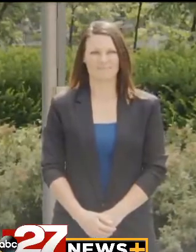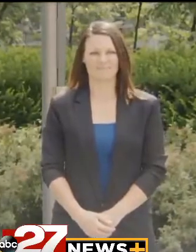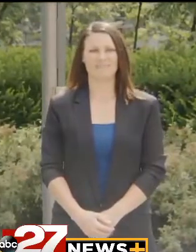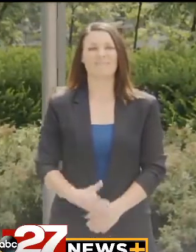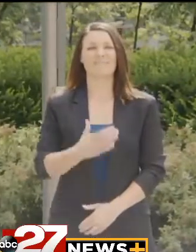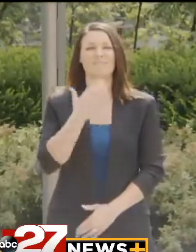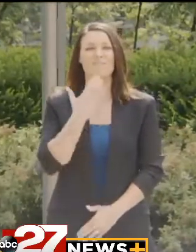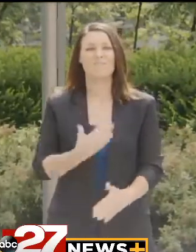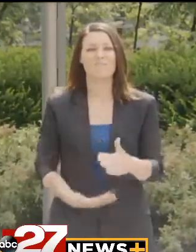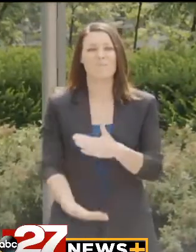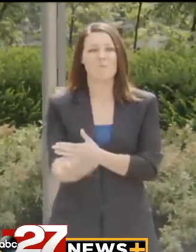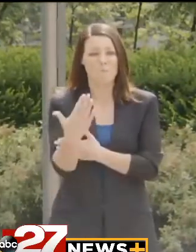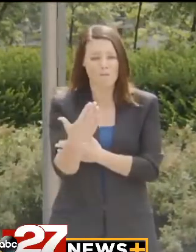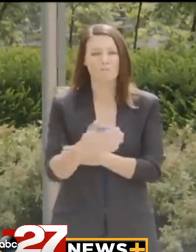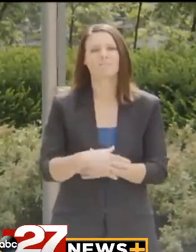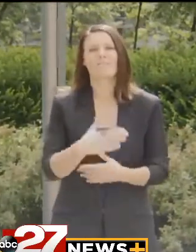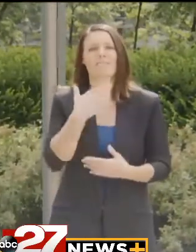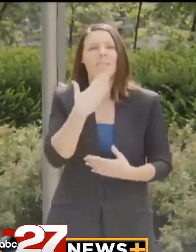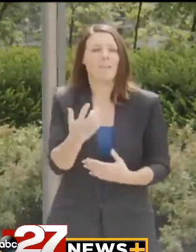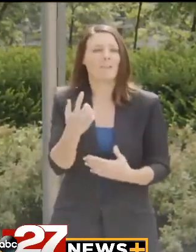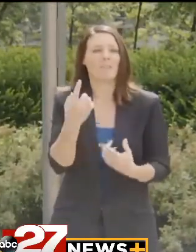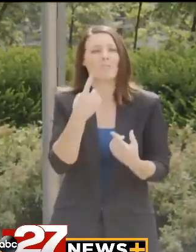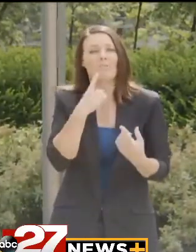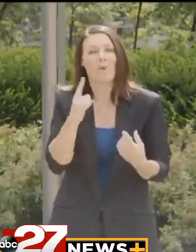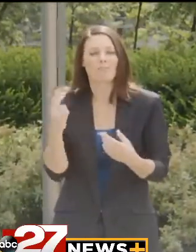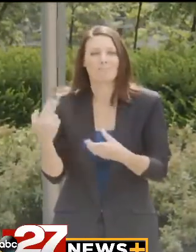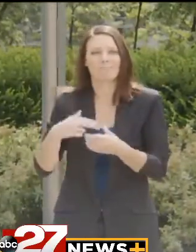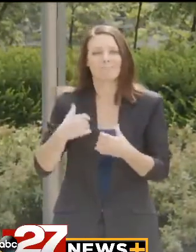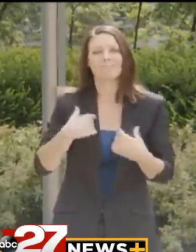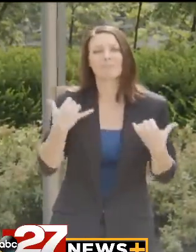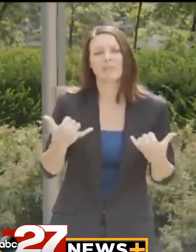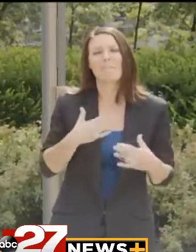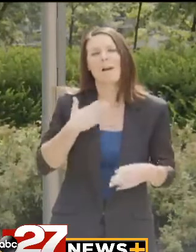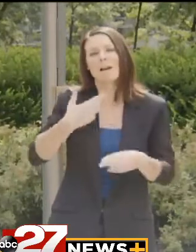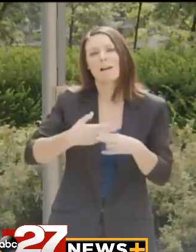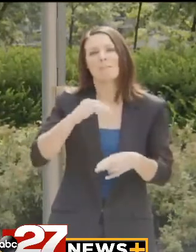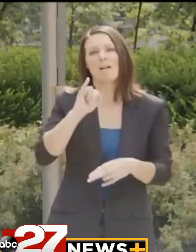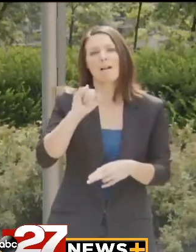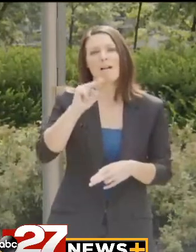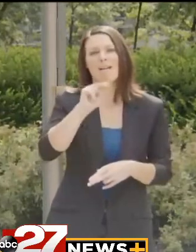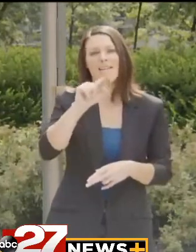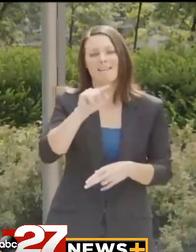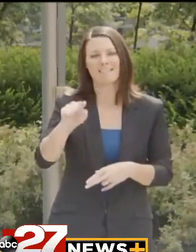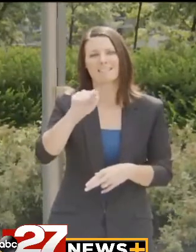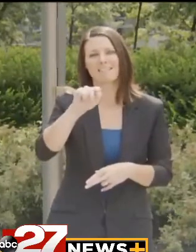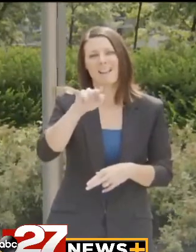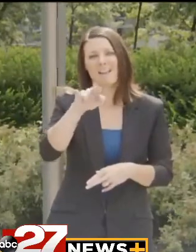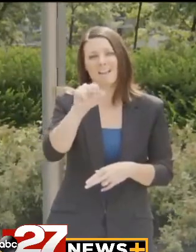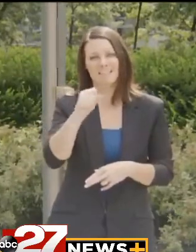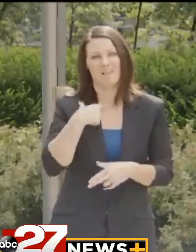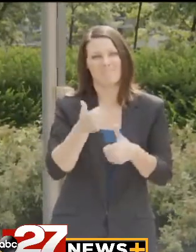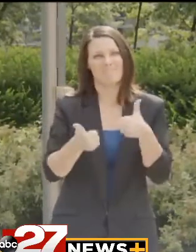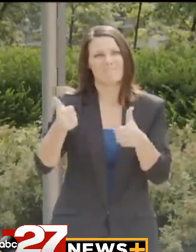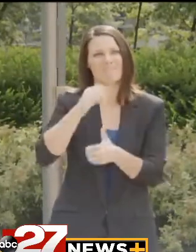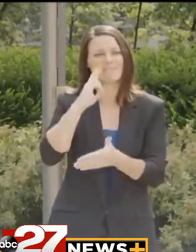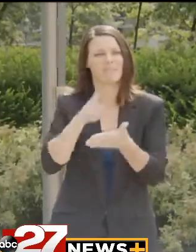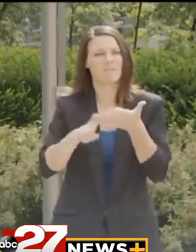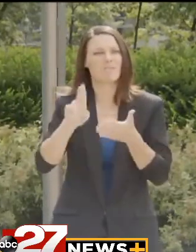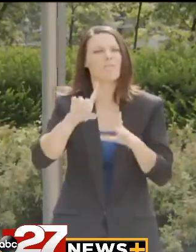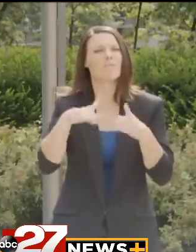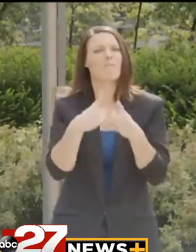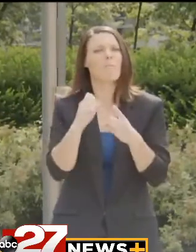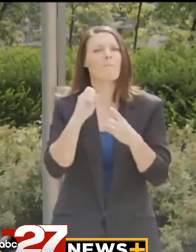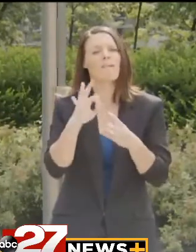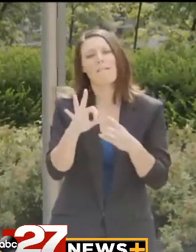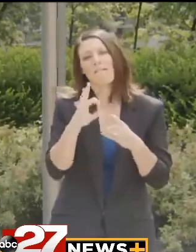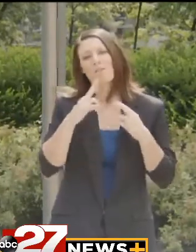Good morning and thank you for having me today. My name is Inez Titus and I am the Deputy Secretary for the Department of Human